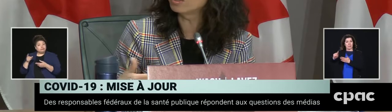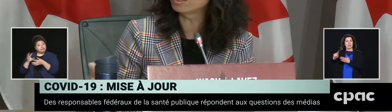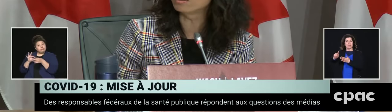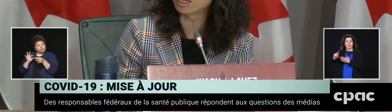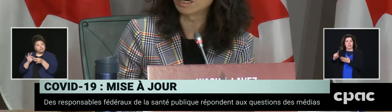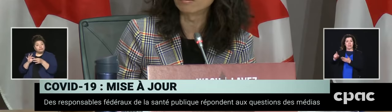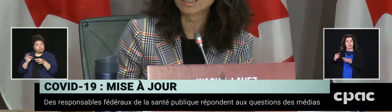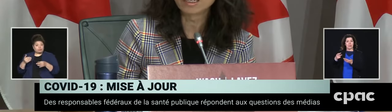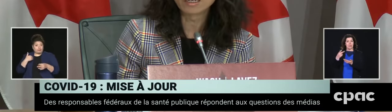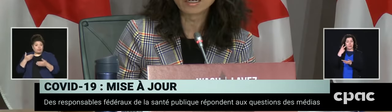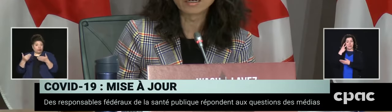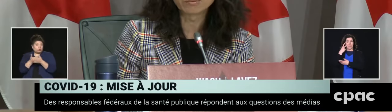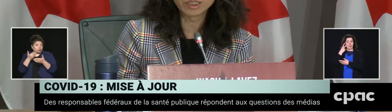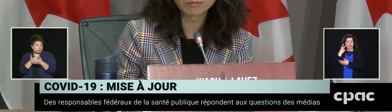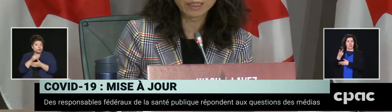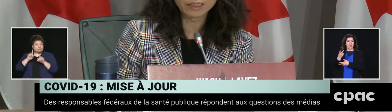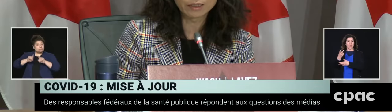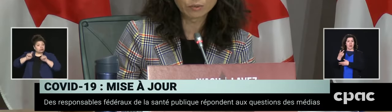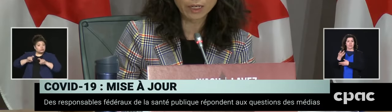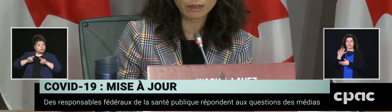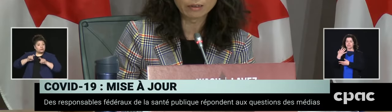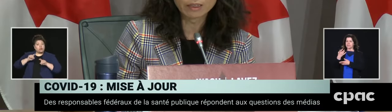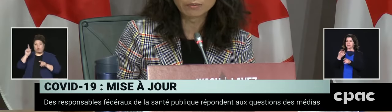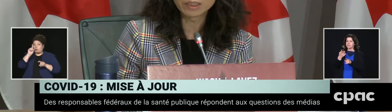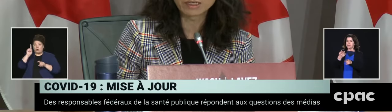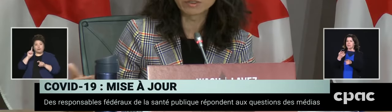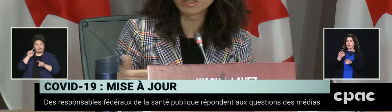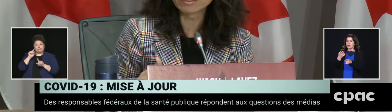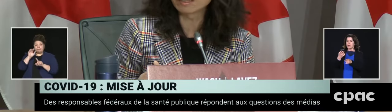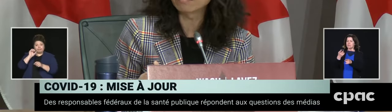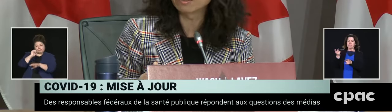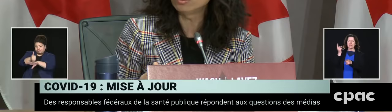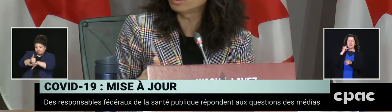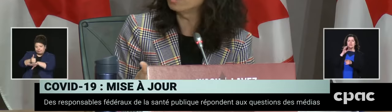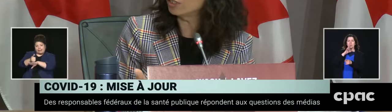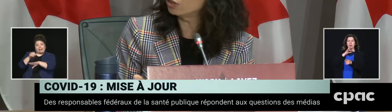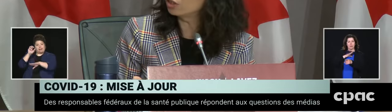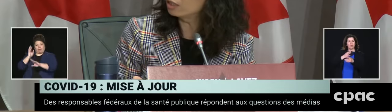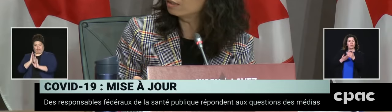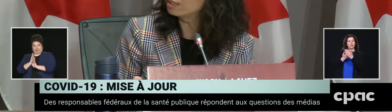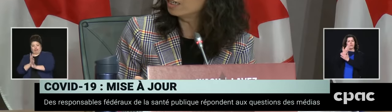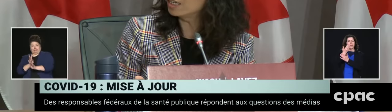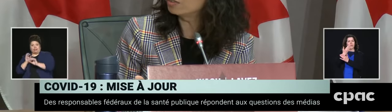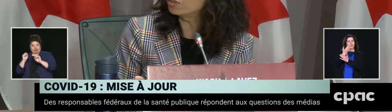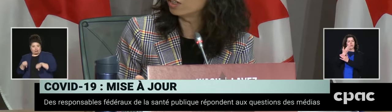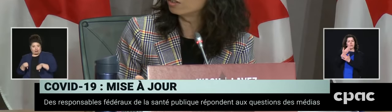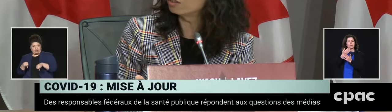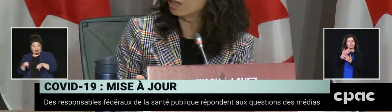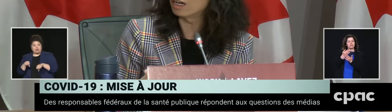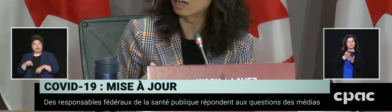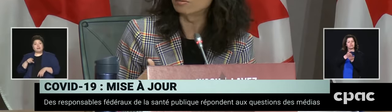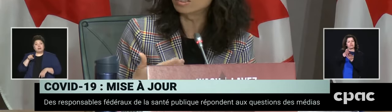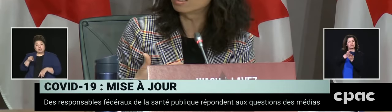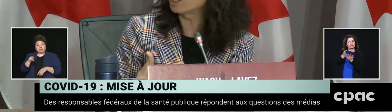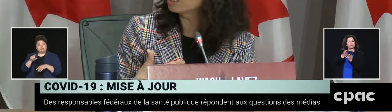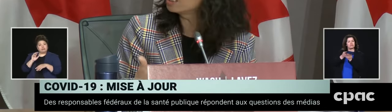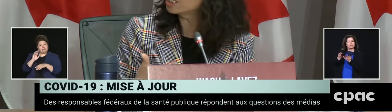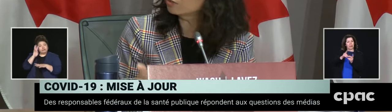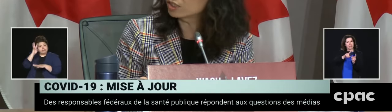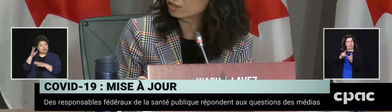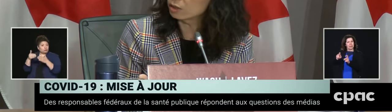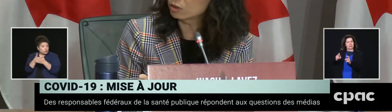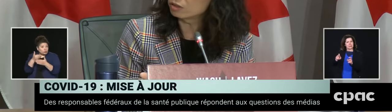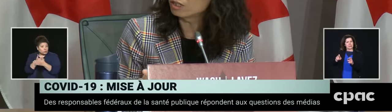we're hoping to put in place as well. But some of those are new innovations. And so the